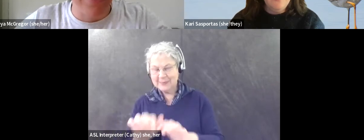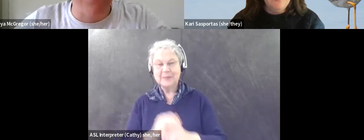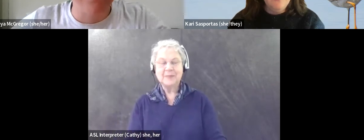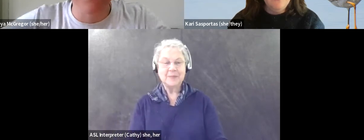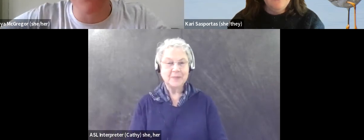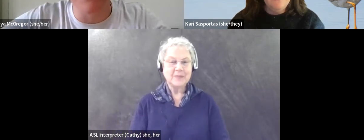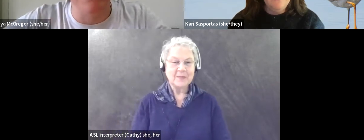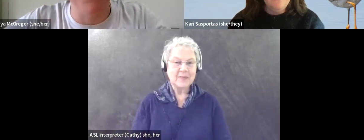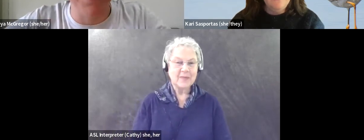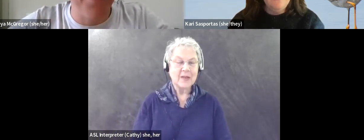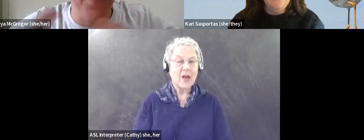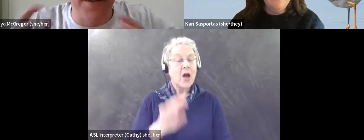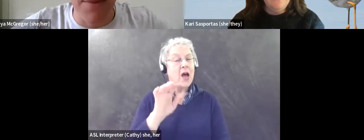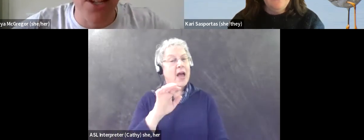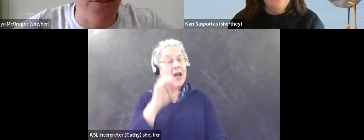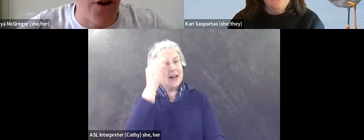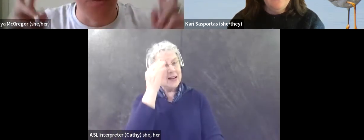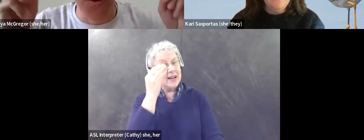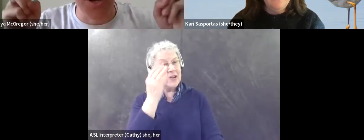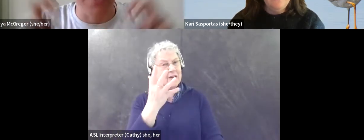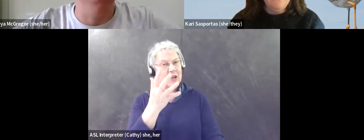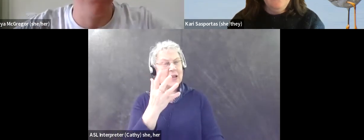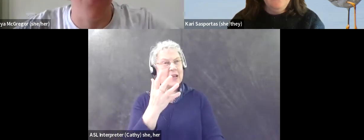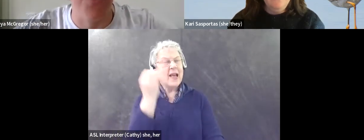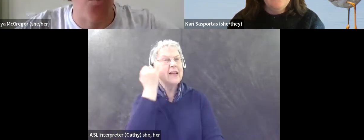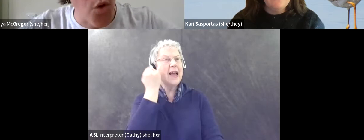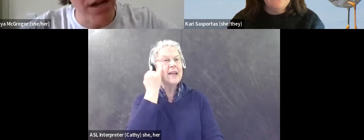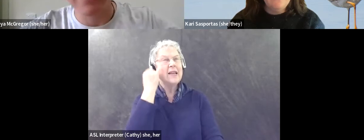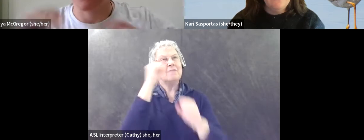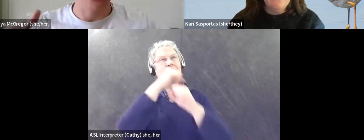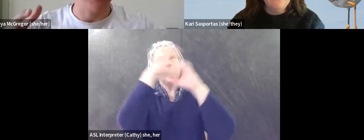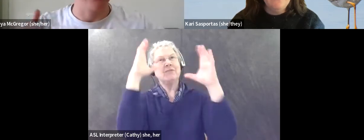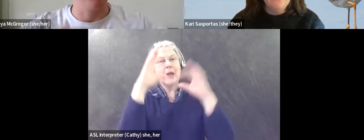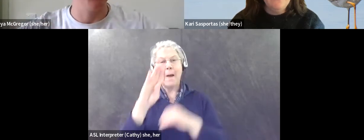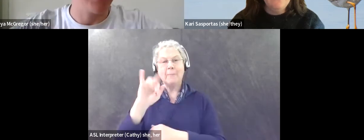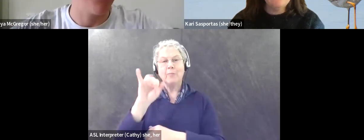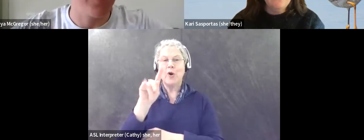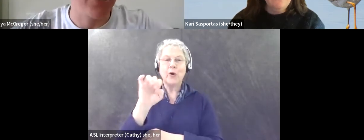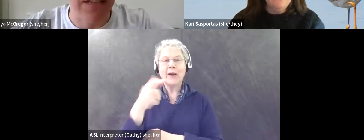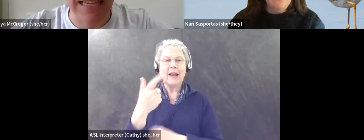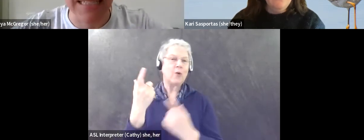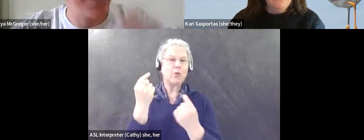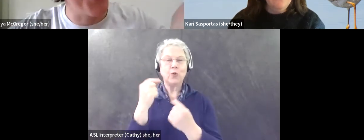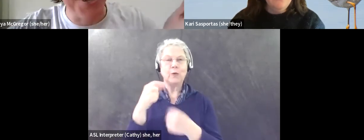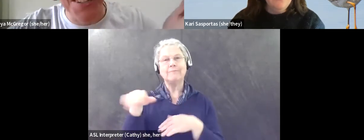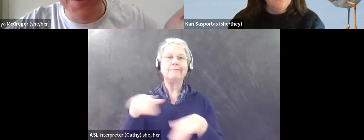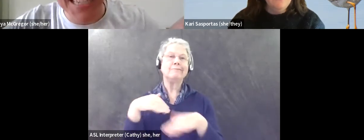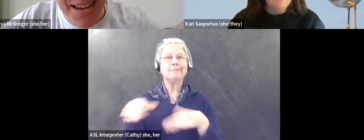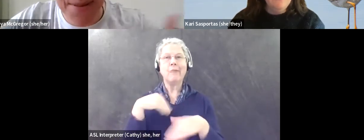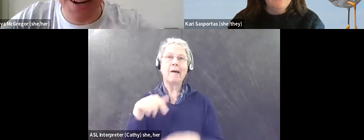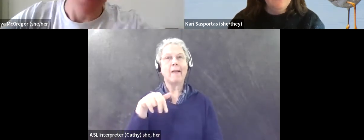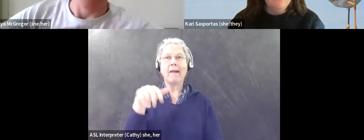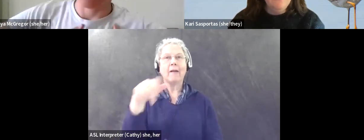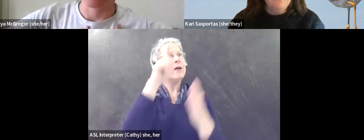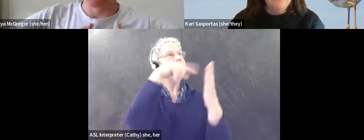And Carrie, historically, there's been a bit of an image of birding involving walking down a trail and checking birds off a list. And I know you contribute